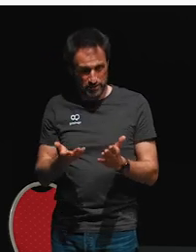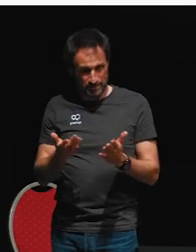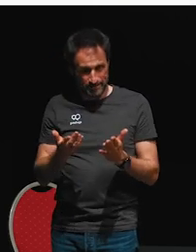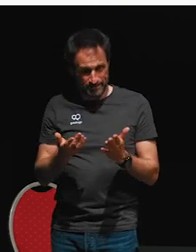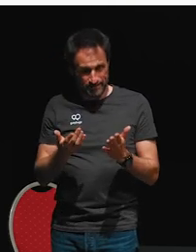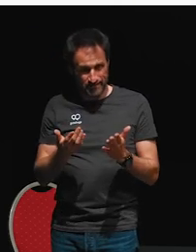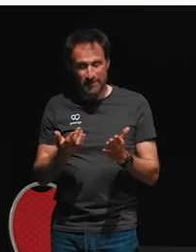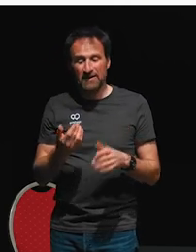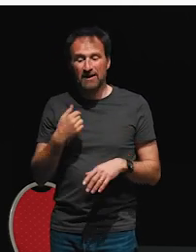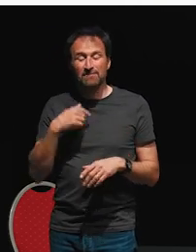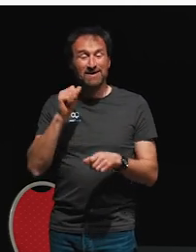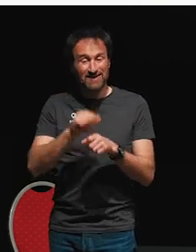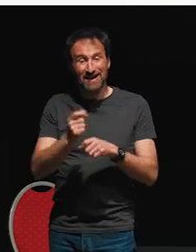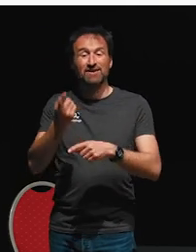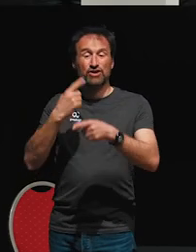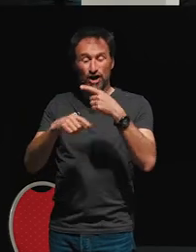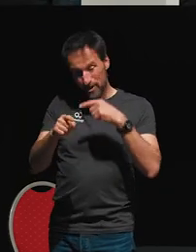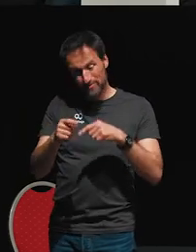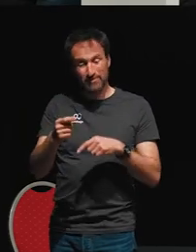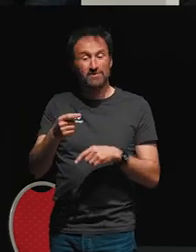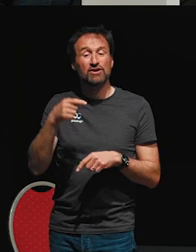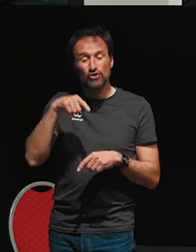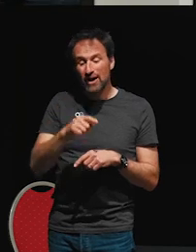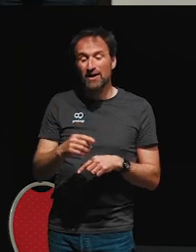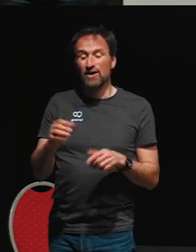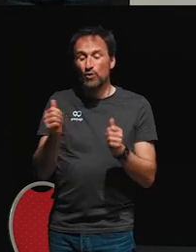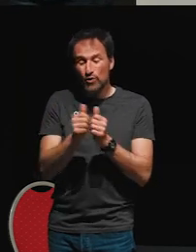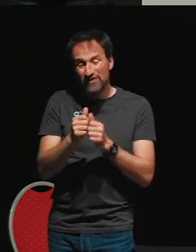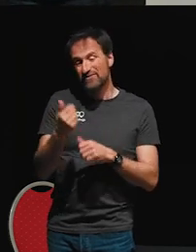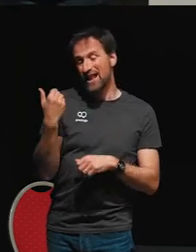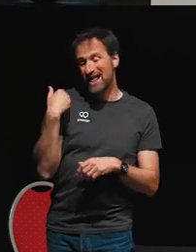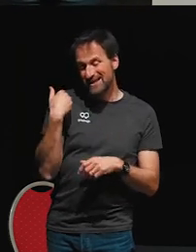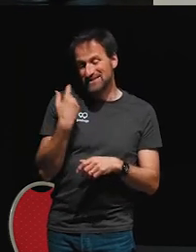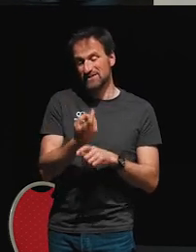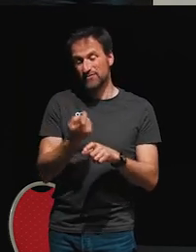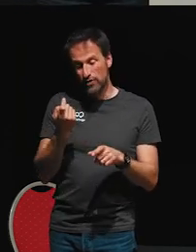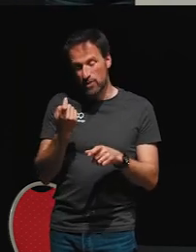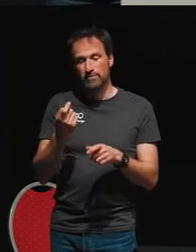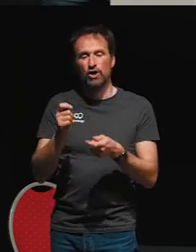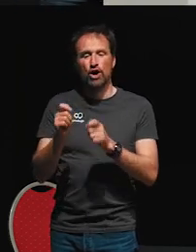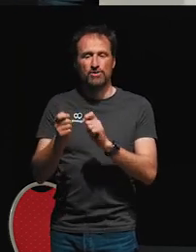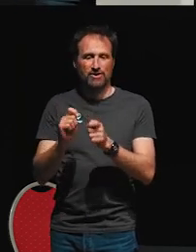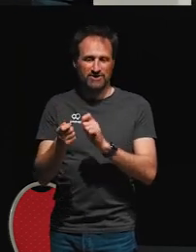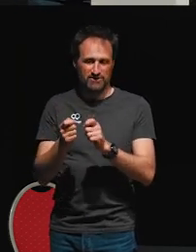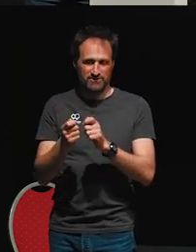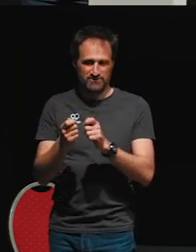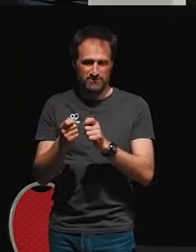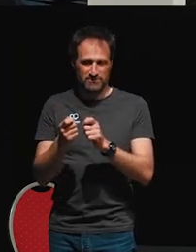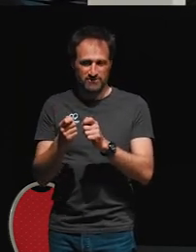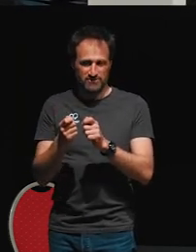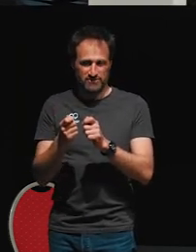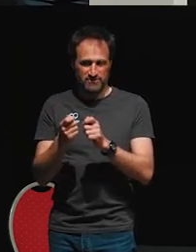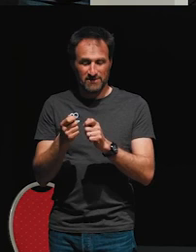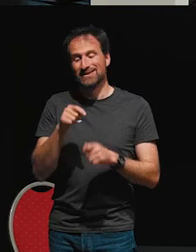by using the with latest from operator. So this operator returns the last value emitted on my subject,